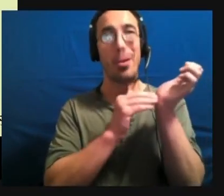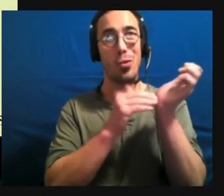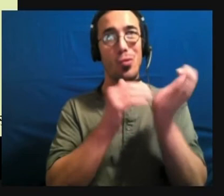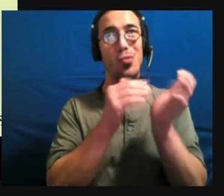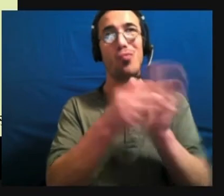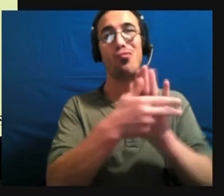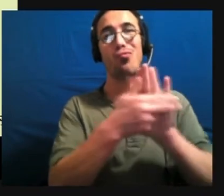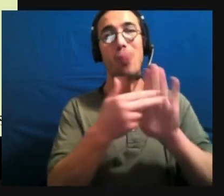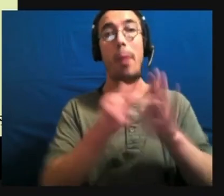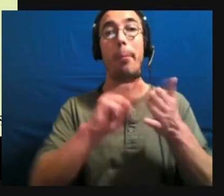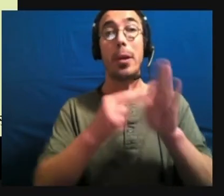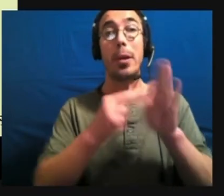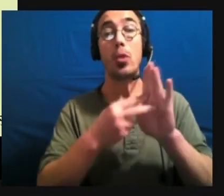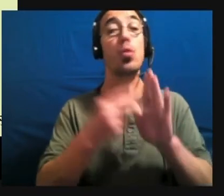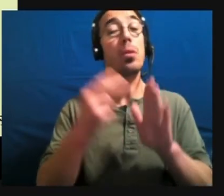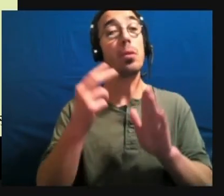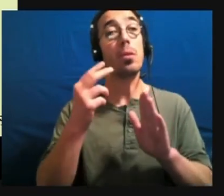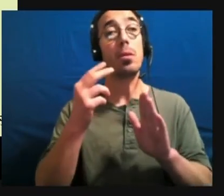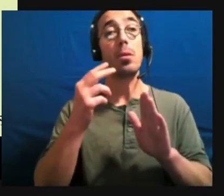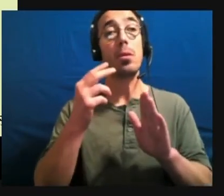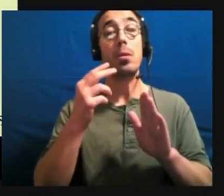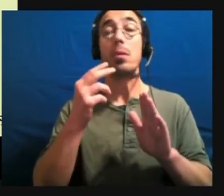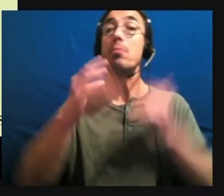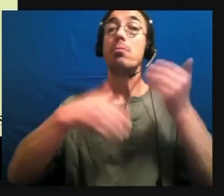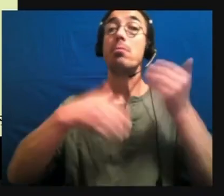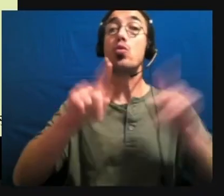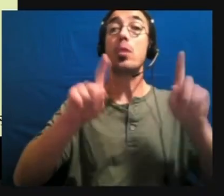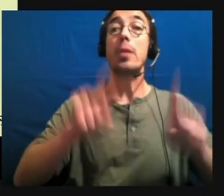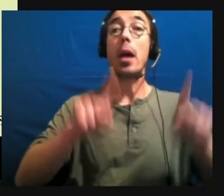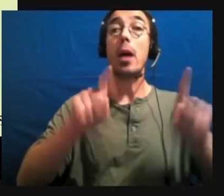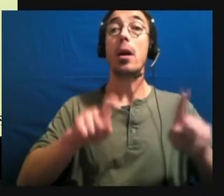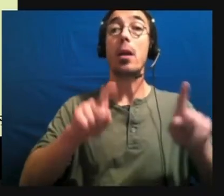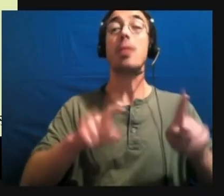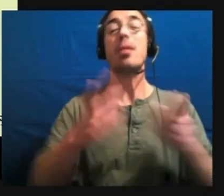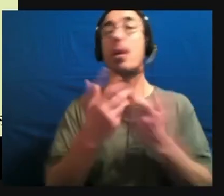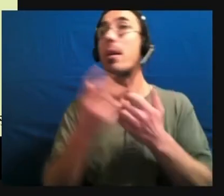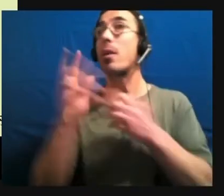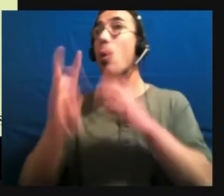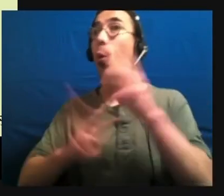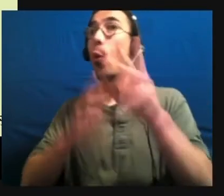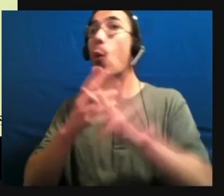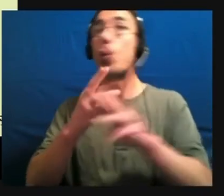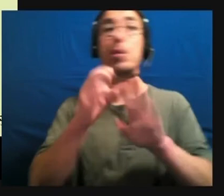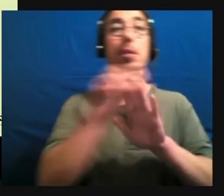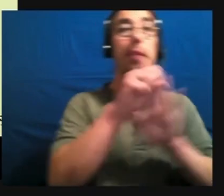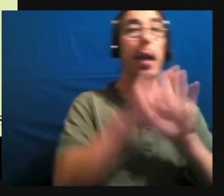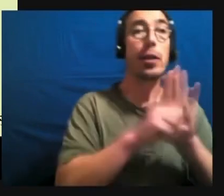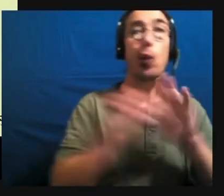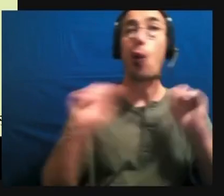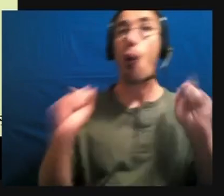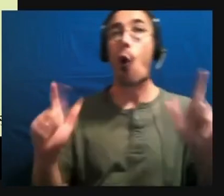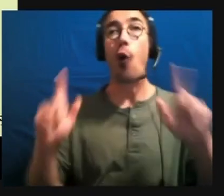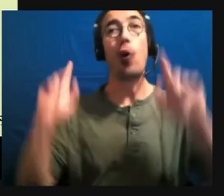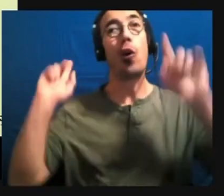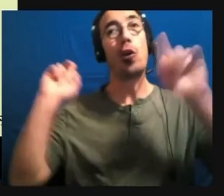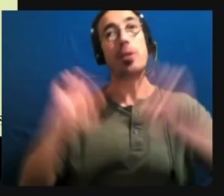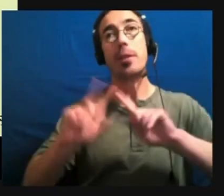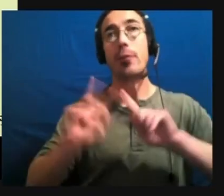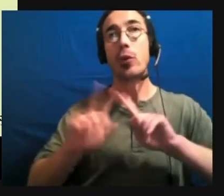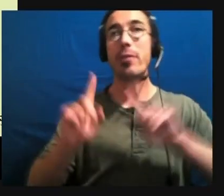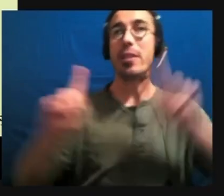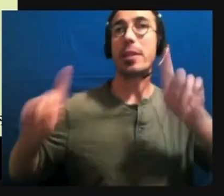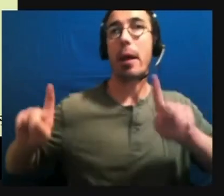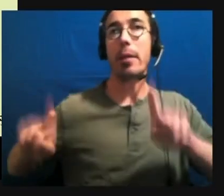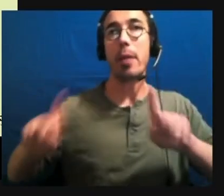through the procedure and it's different in different areas of the world, different states in the United States. Um, but there's usually